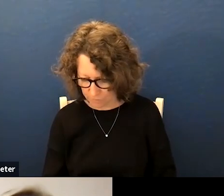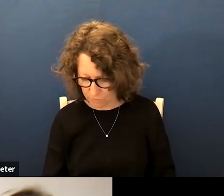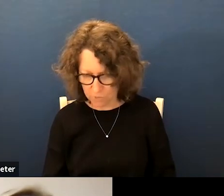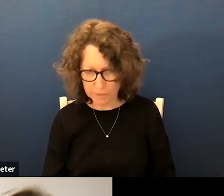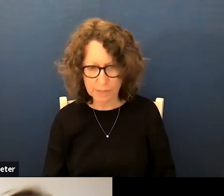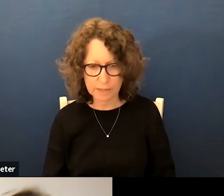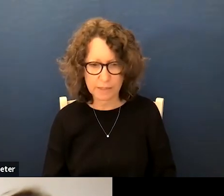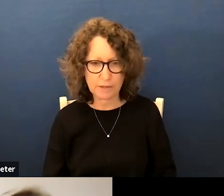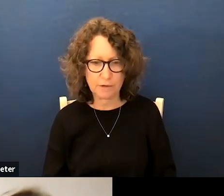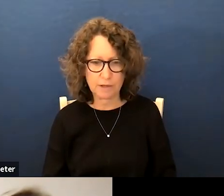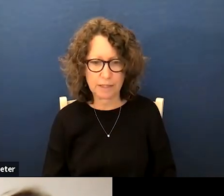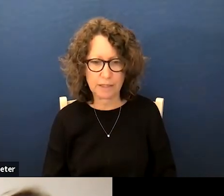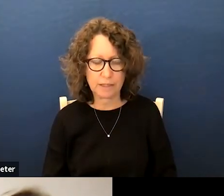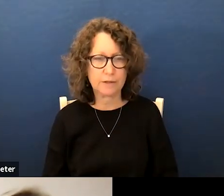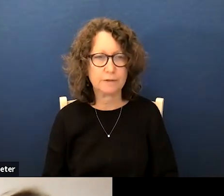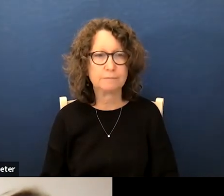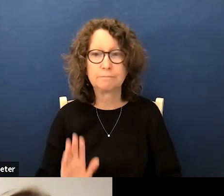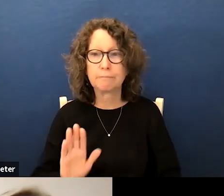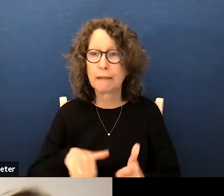the next slide